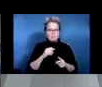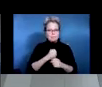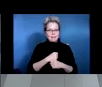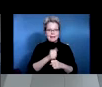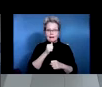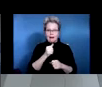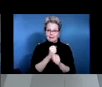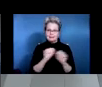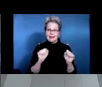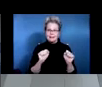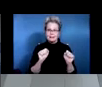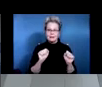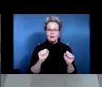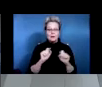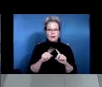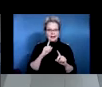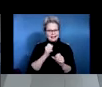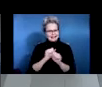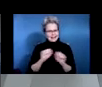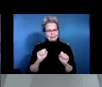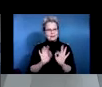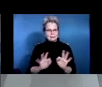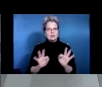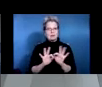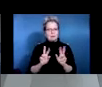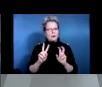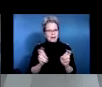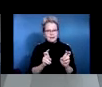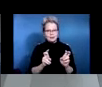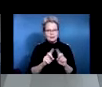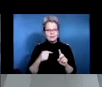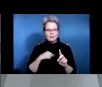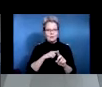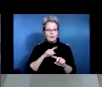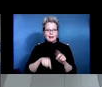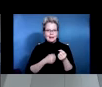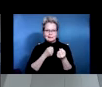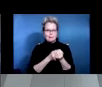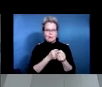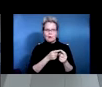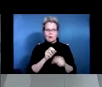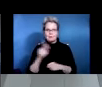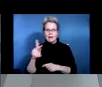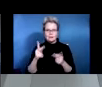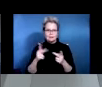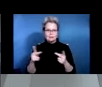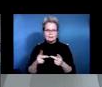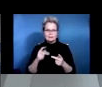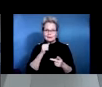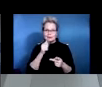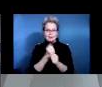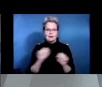but if safety is an issue, then it's not something that we support or will, um, try to facilitate,